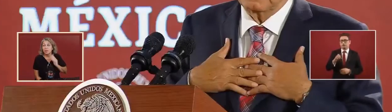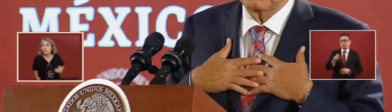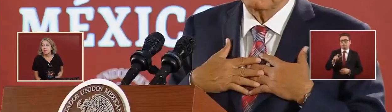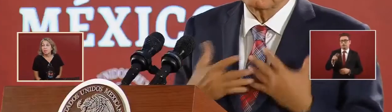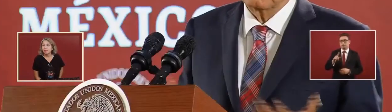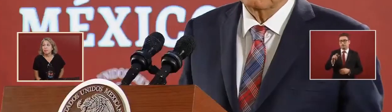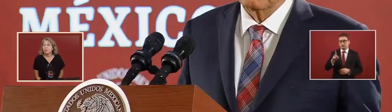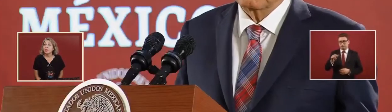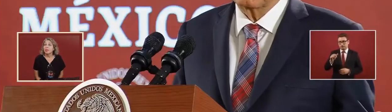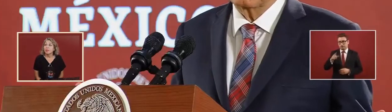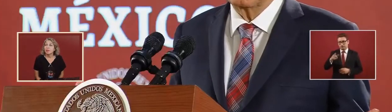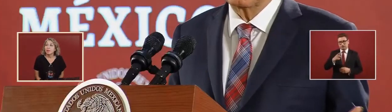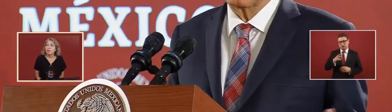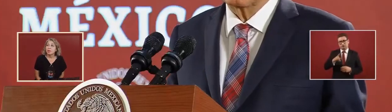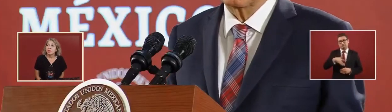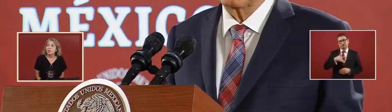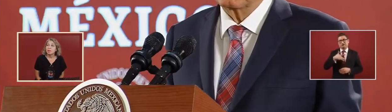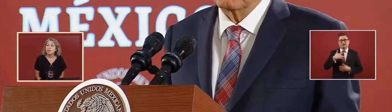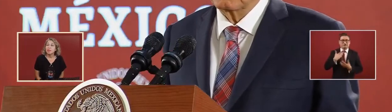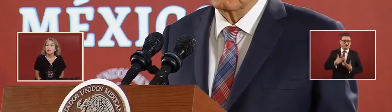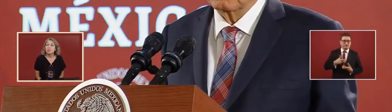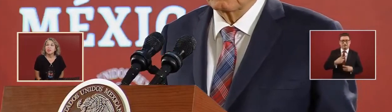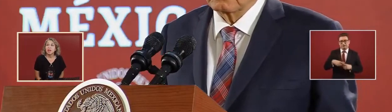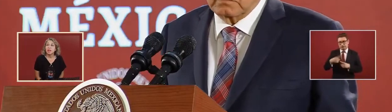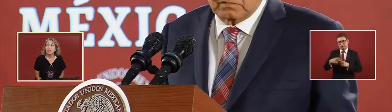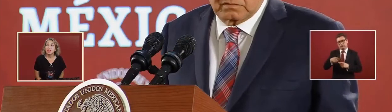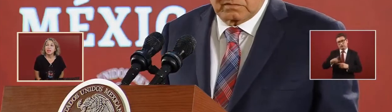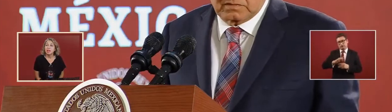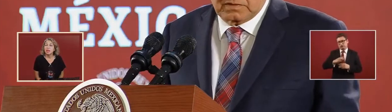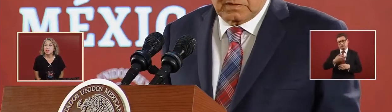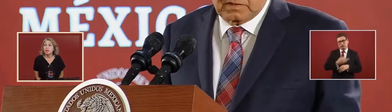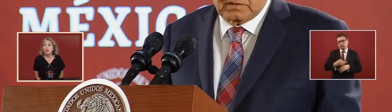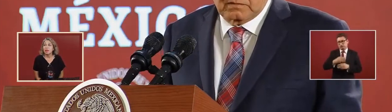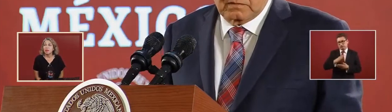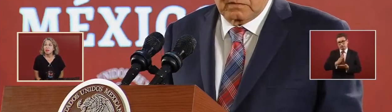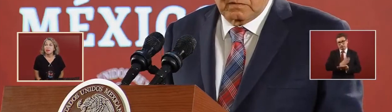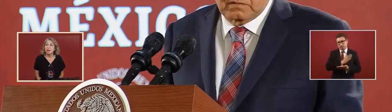That there's not anything, any bad feelings.